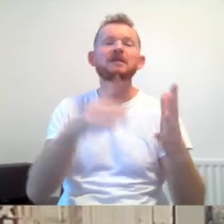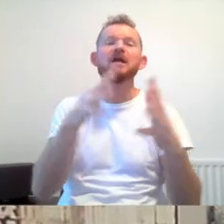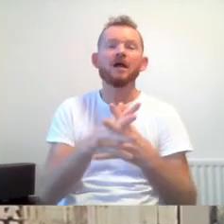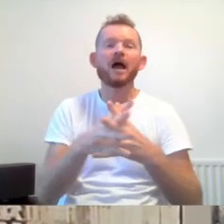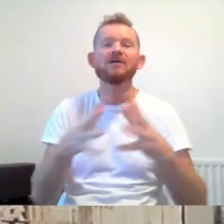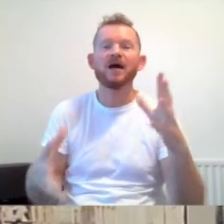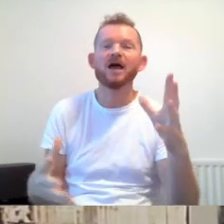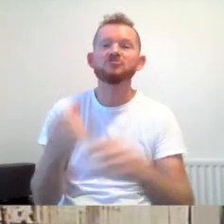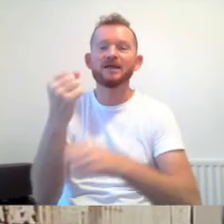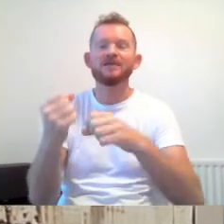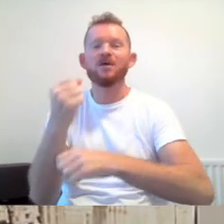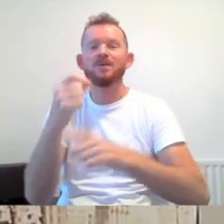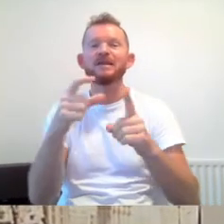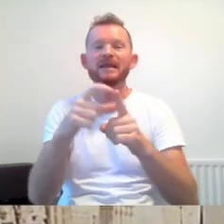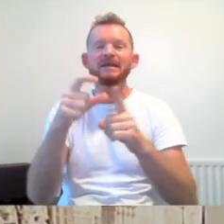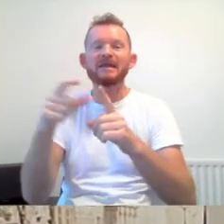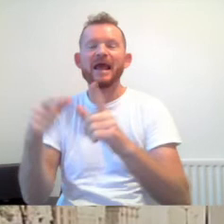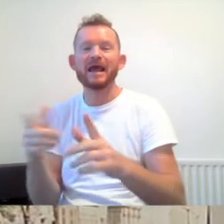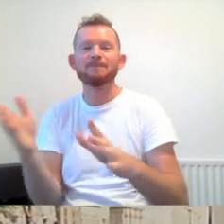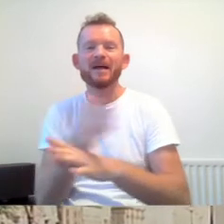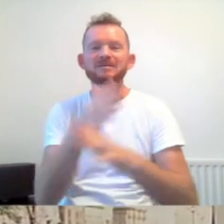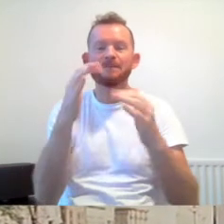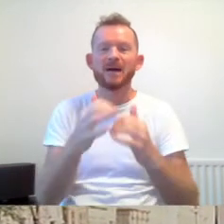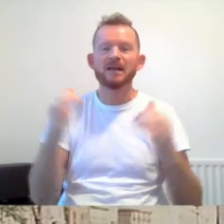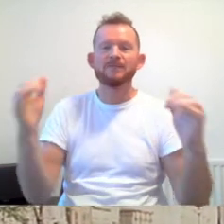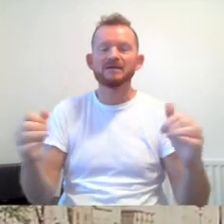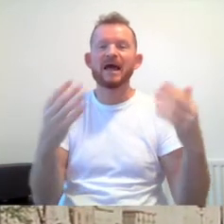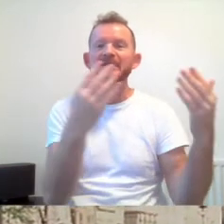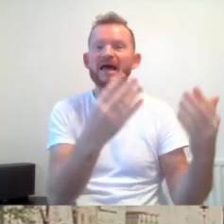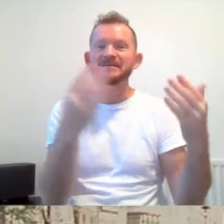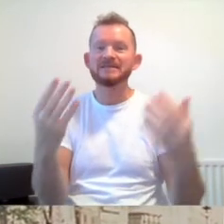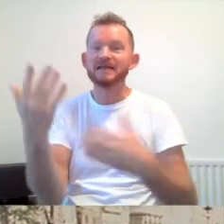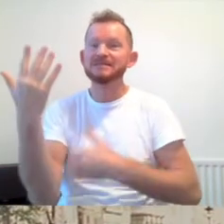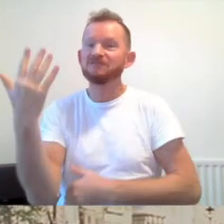Disability Discrimination Act was passed in Parliament in 1995.